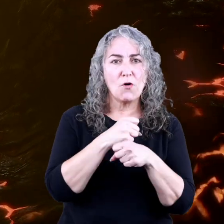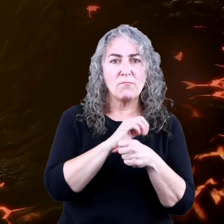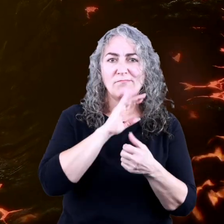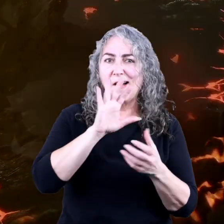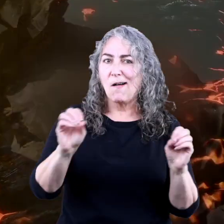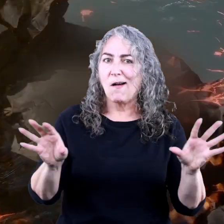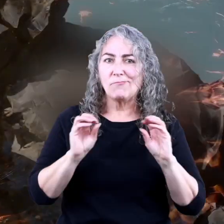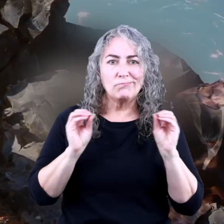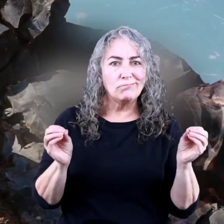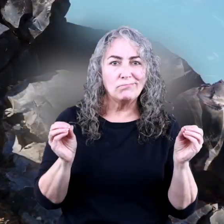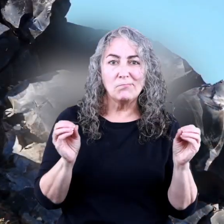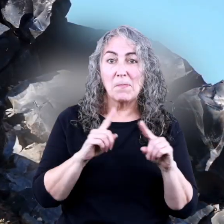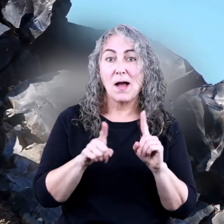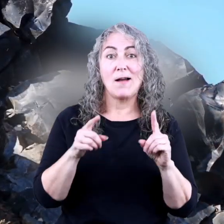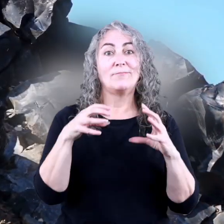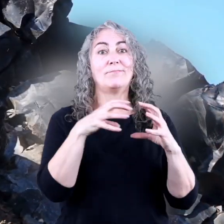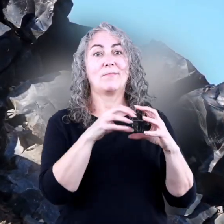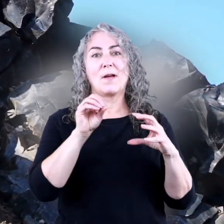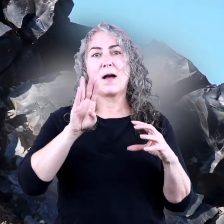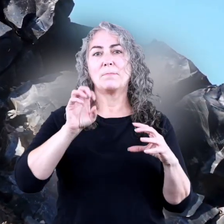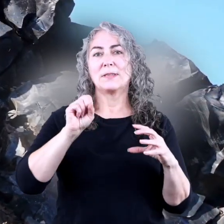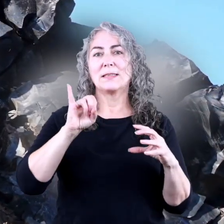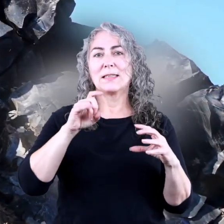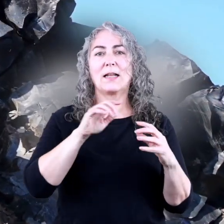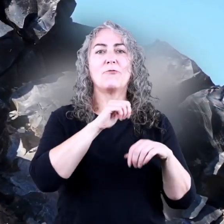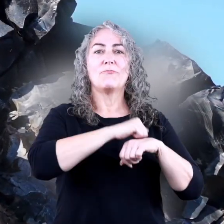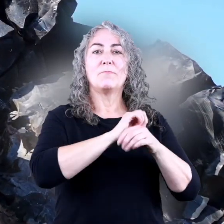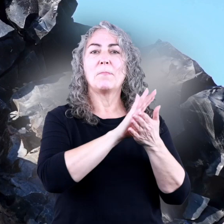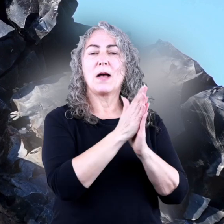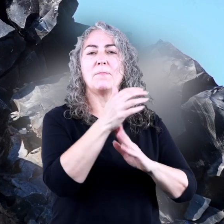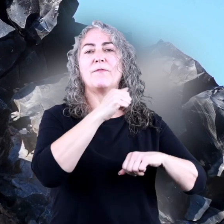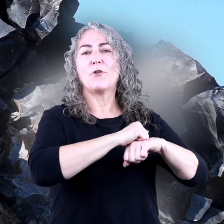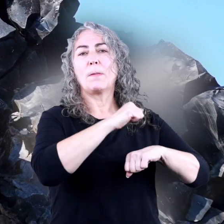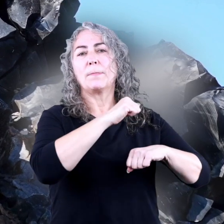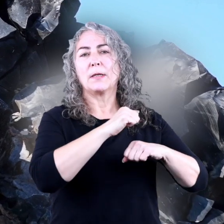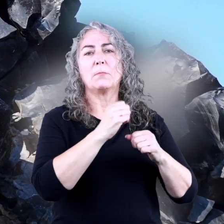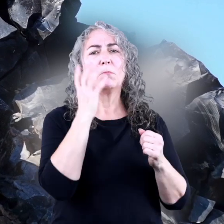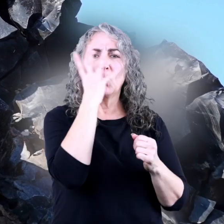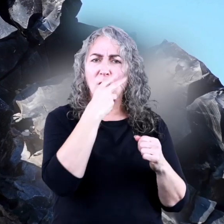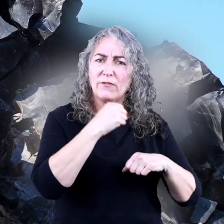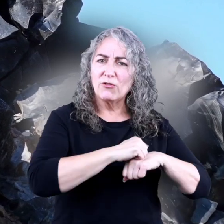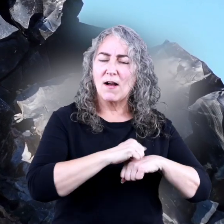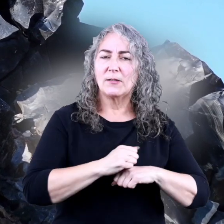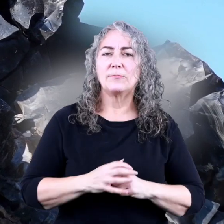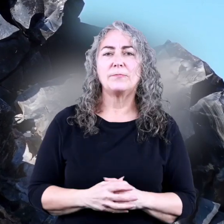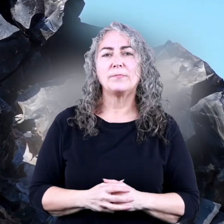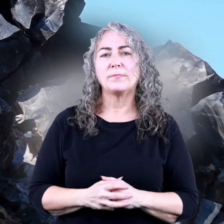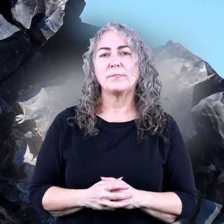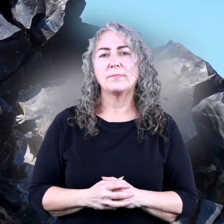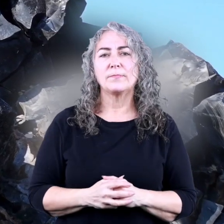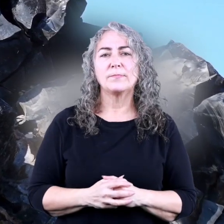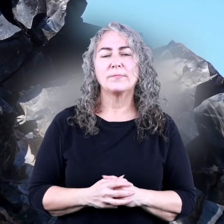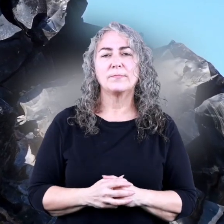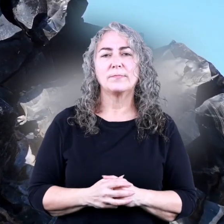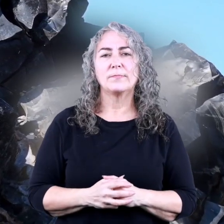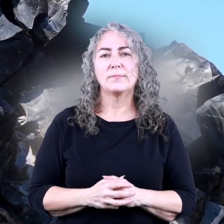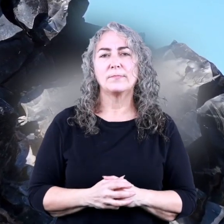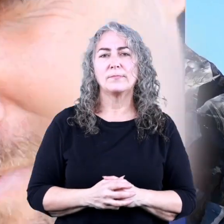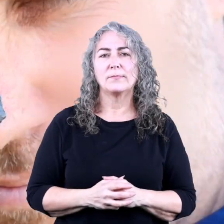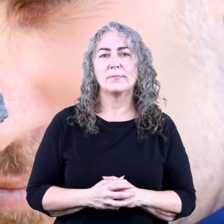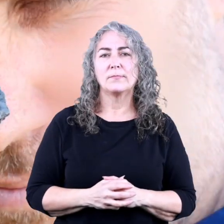form at all, and obsidian rock is formed. That's a beautiful rock!